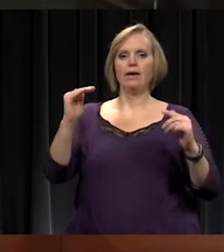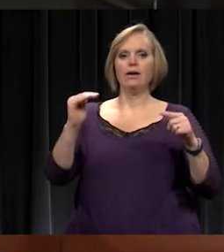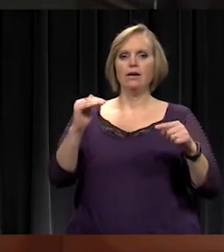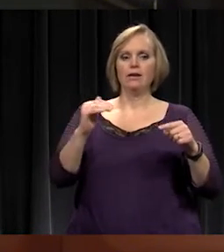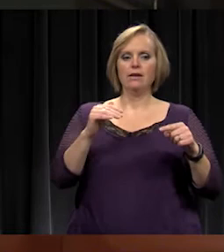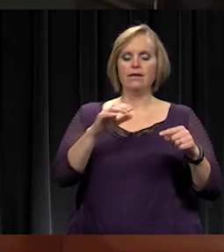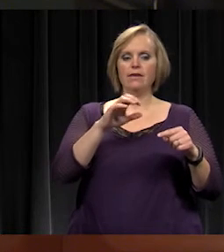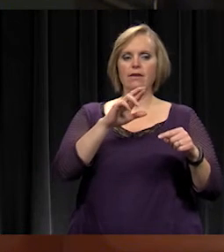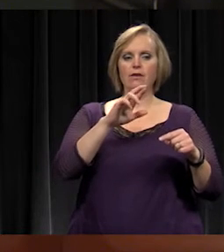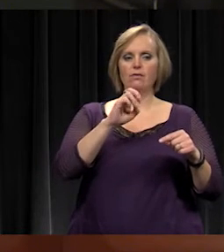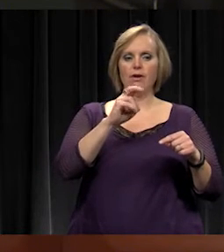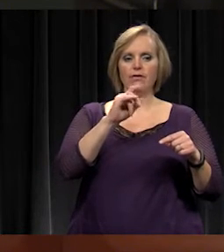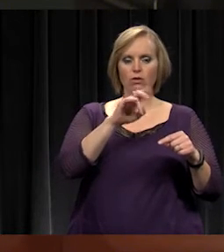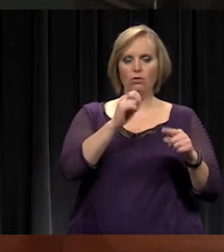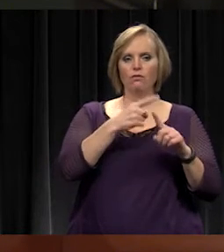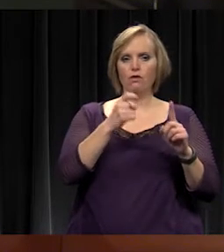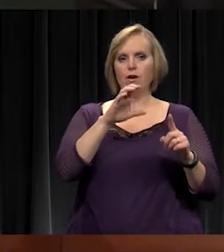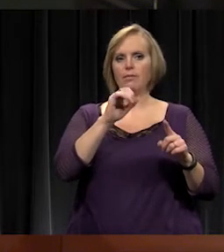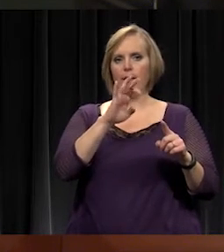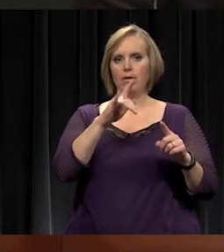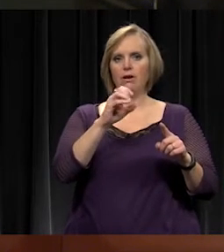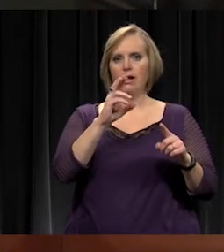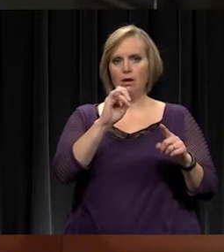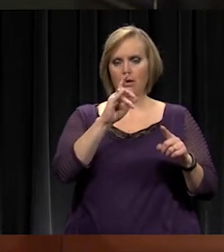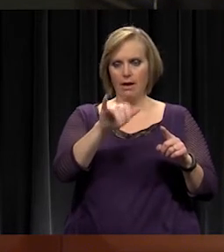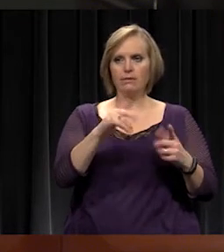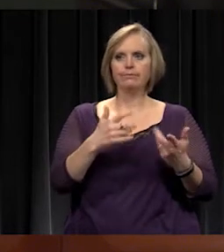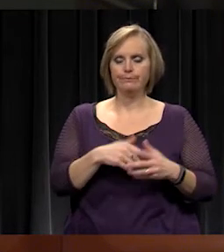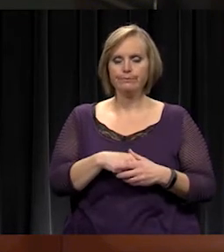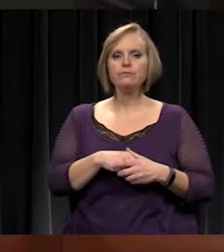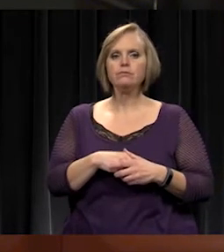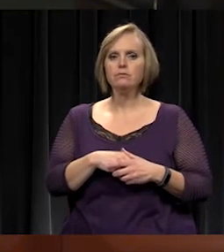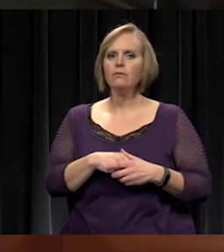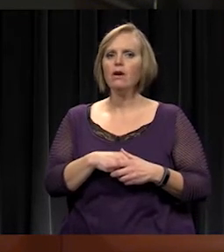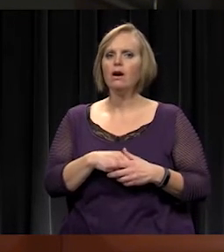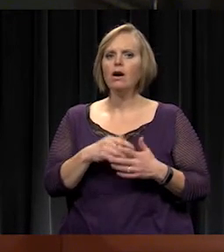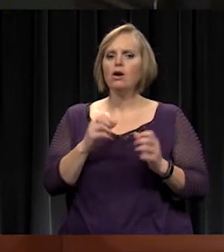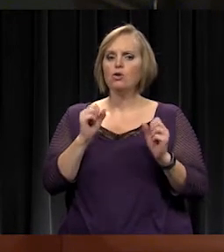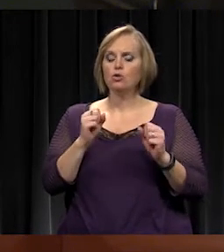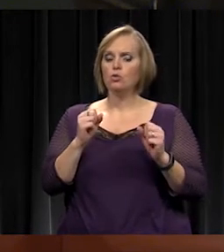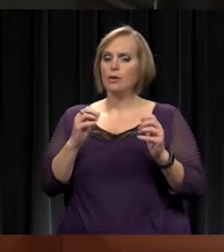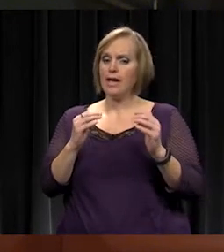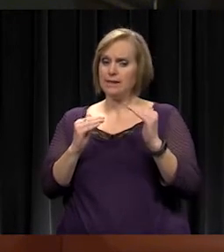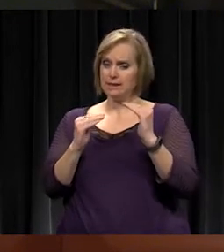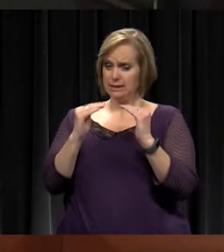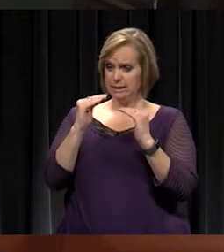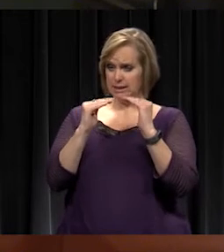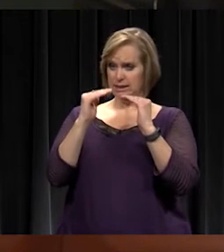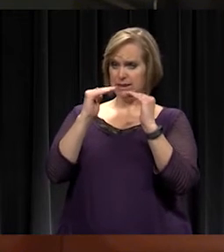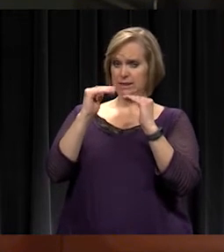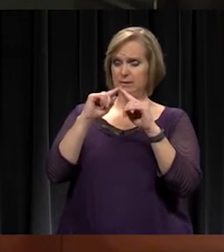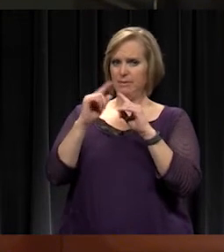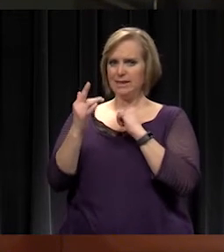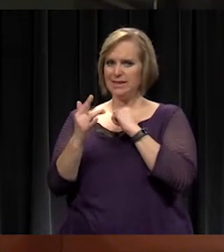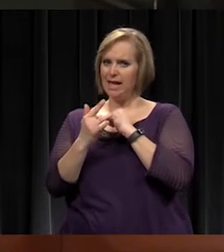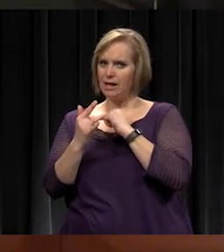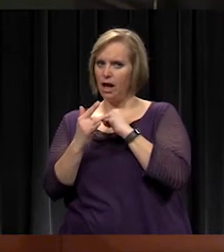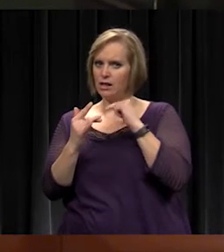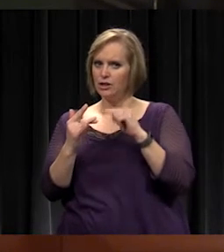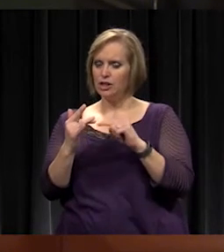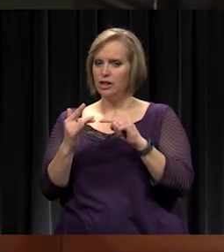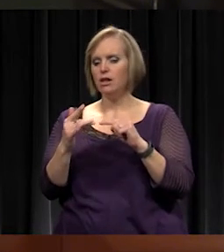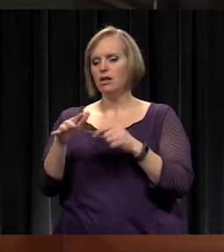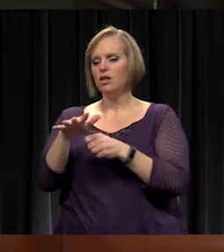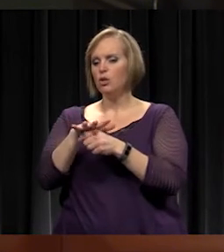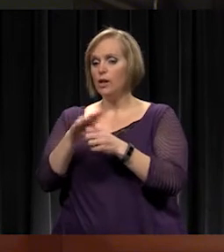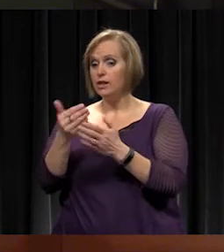is on? Correct. Okay. You can sure keep up real close, but technology relatively